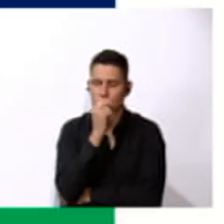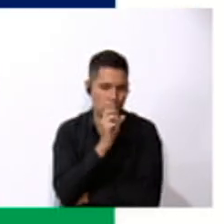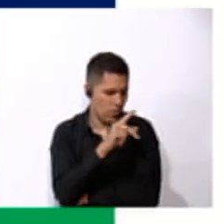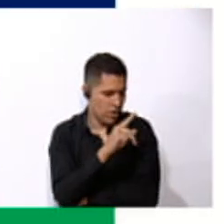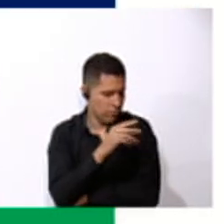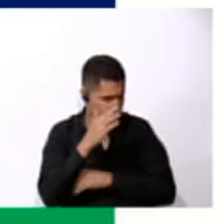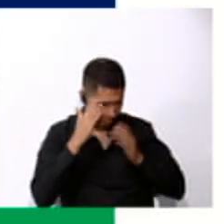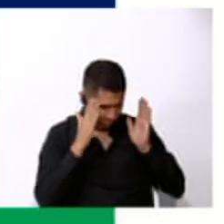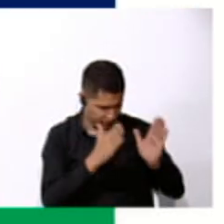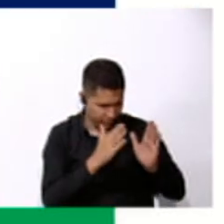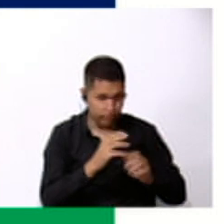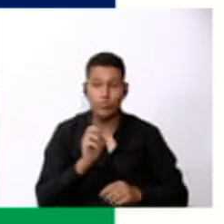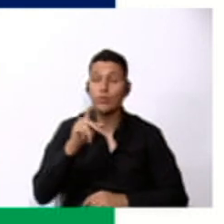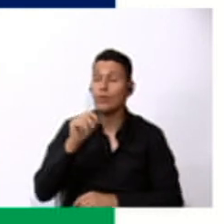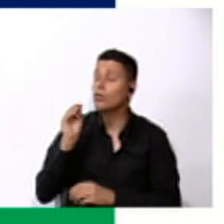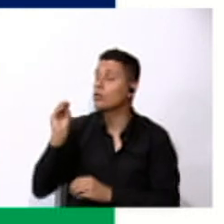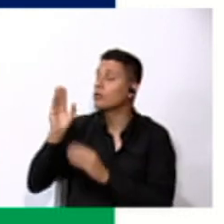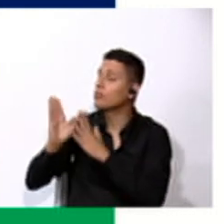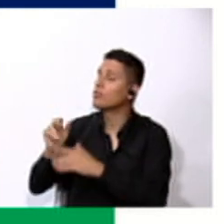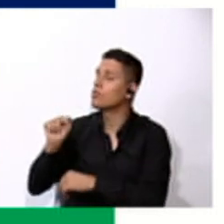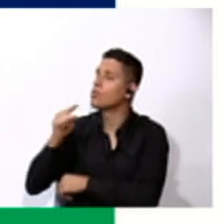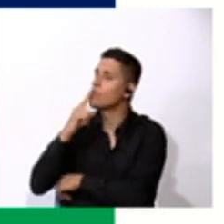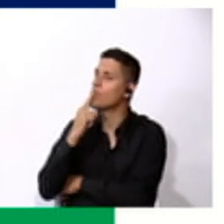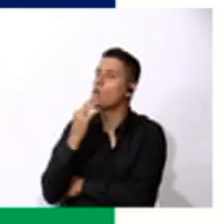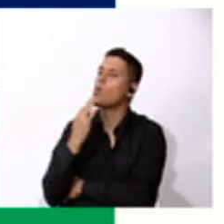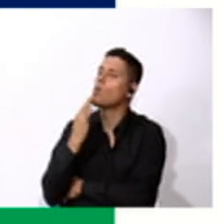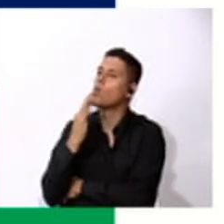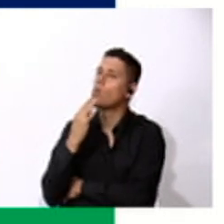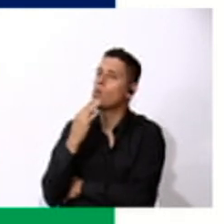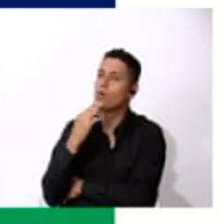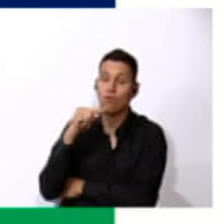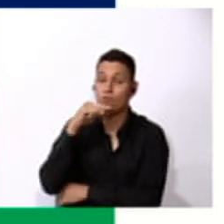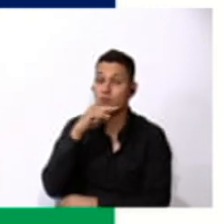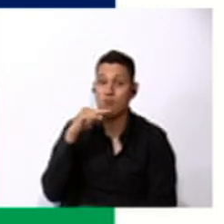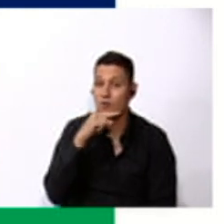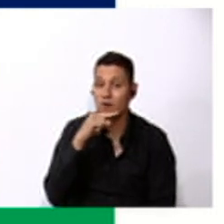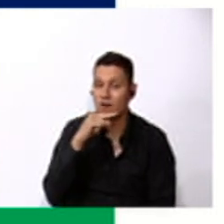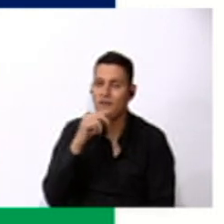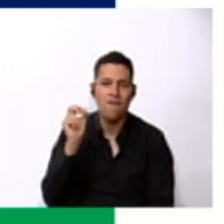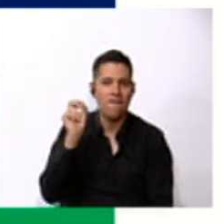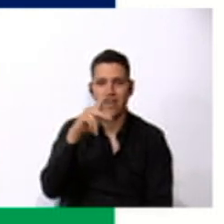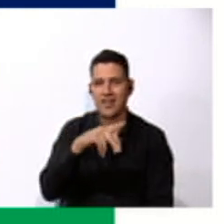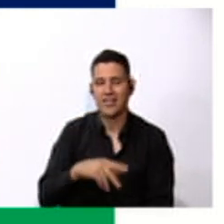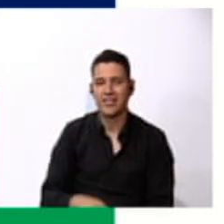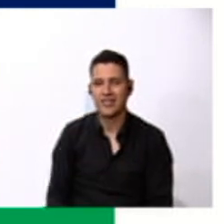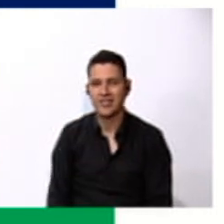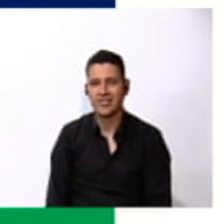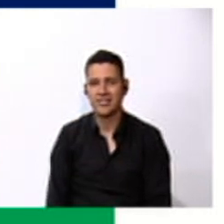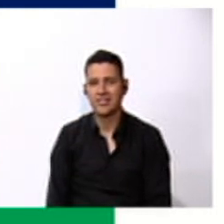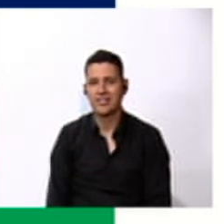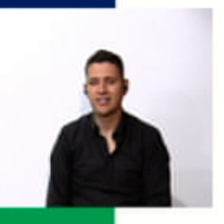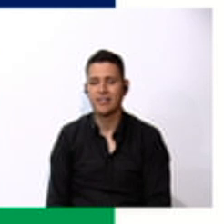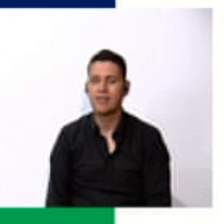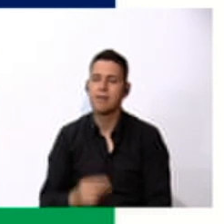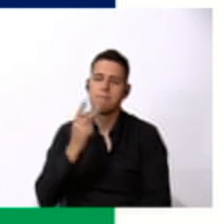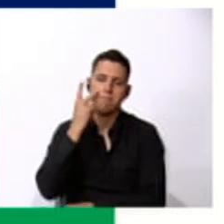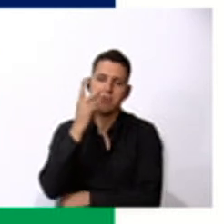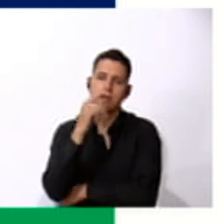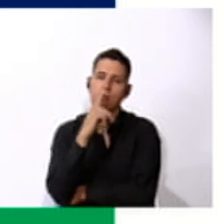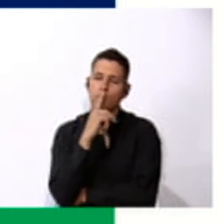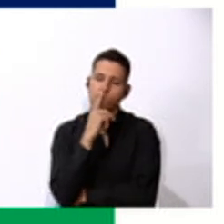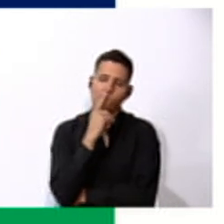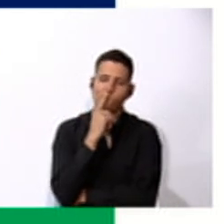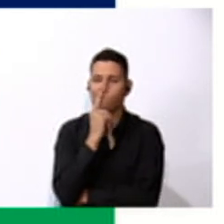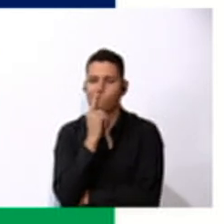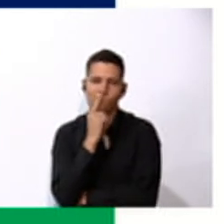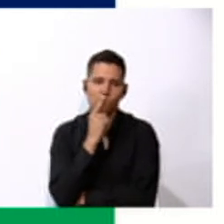Concentrate. Okay, teacher, teacher. Color red. Okay. Let's see. Hmm,